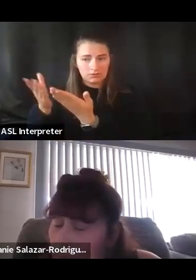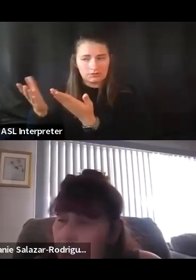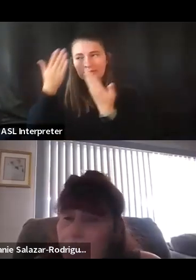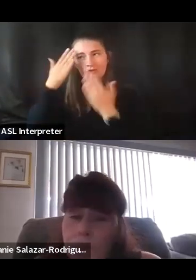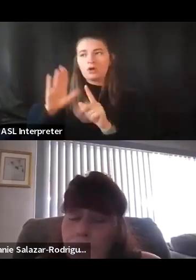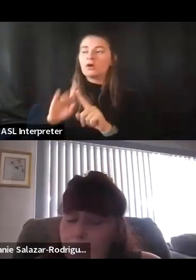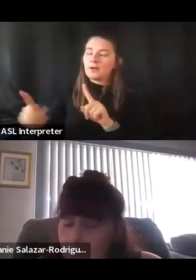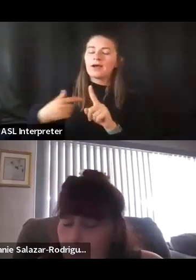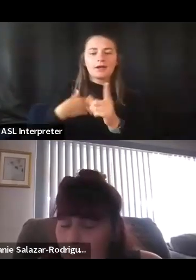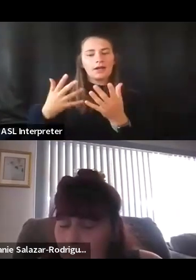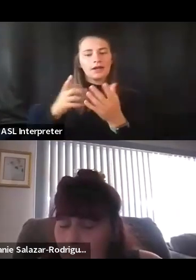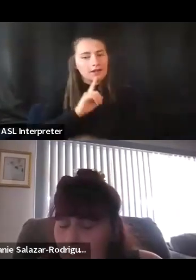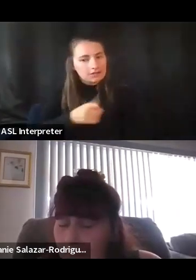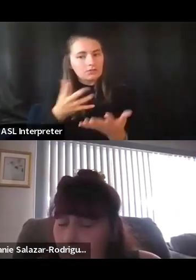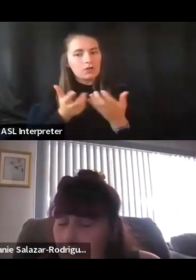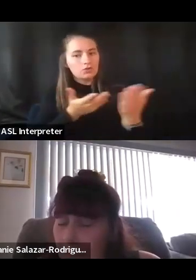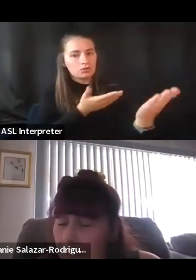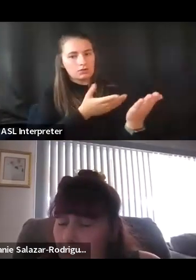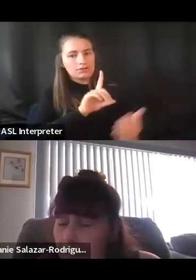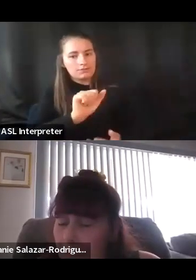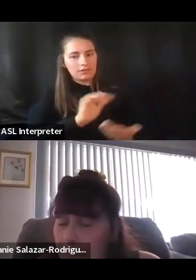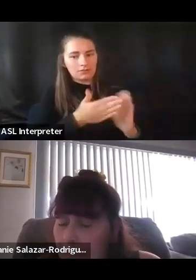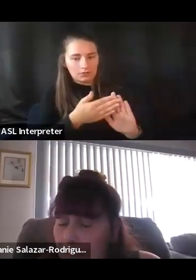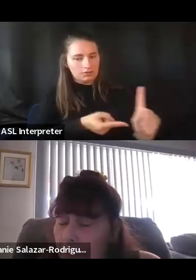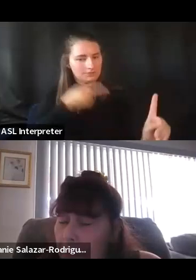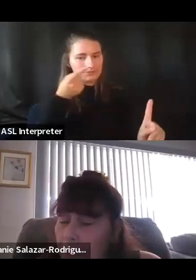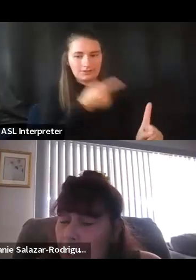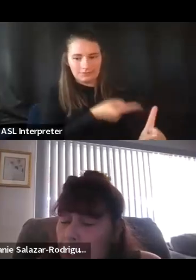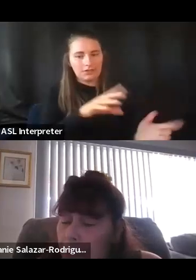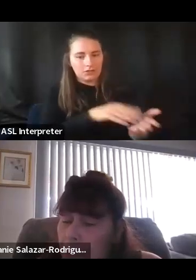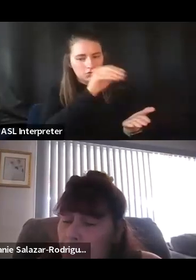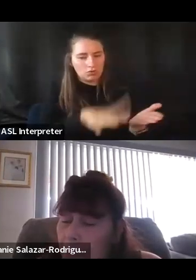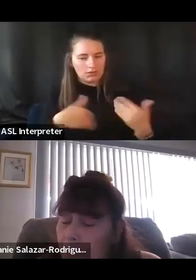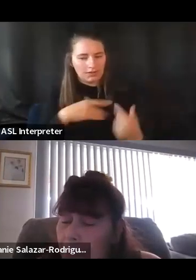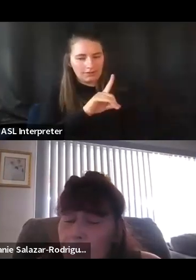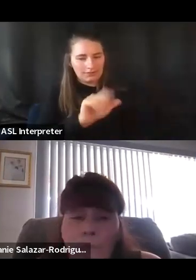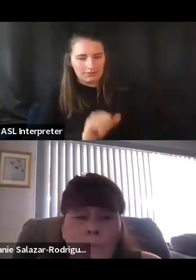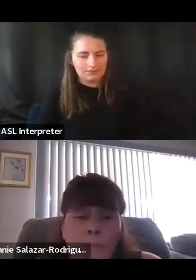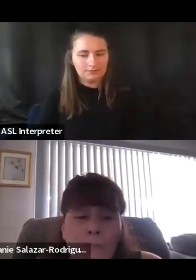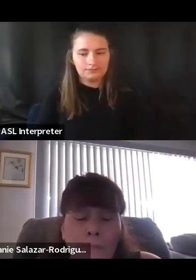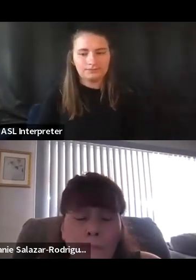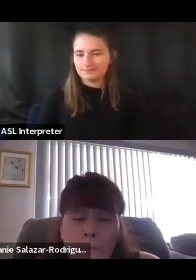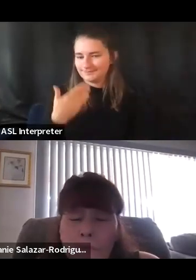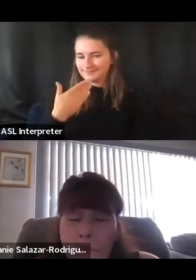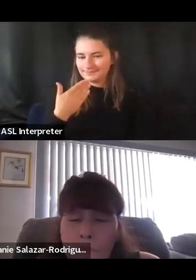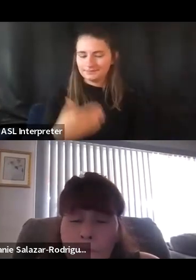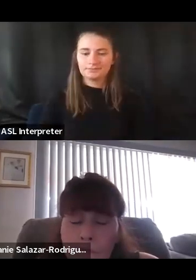the disability community, specifically students with disabilities. Thank you.